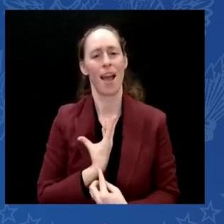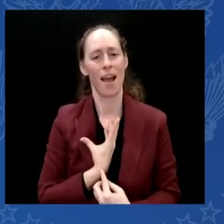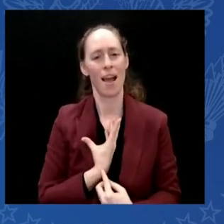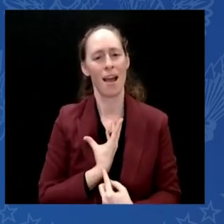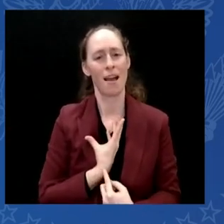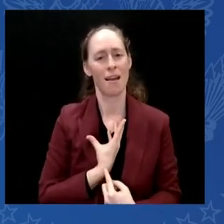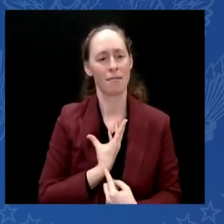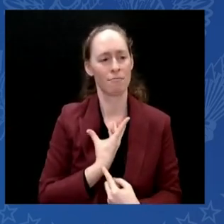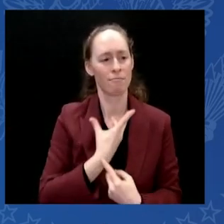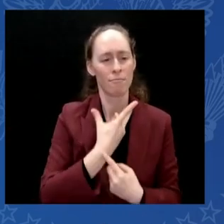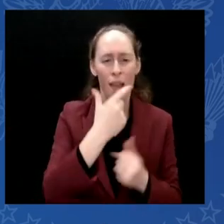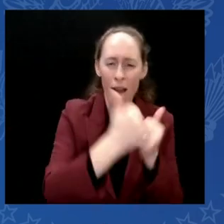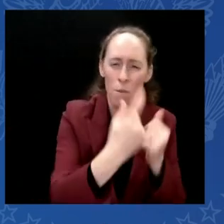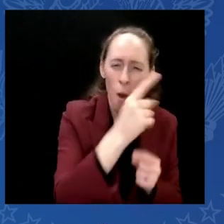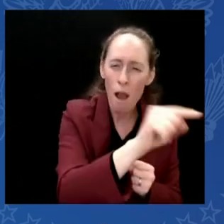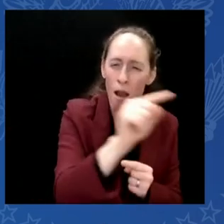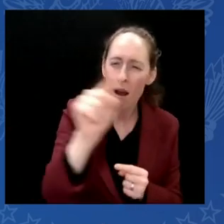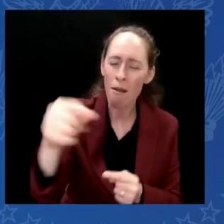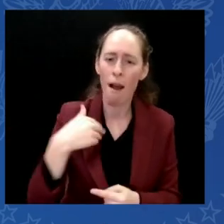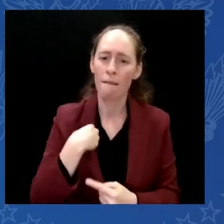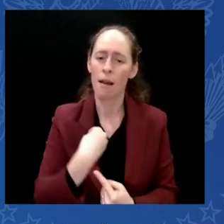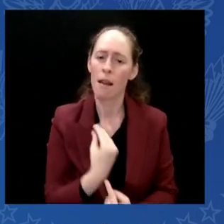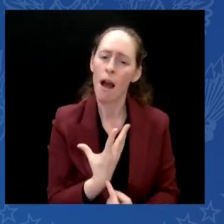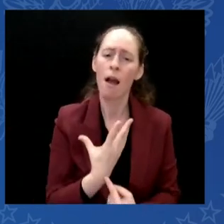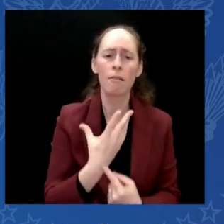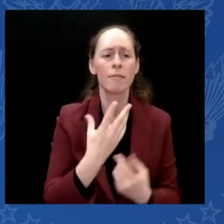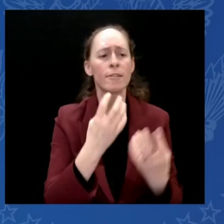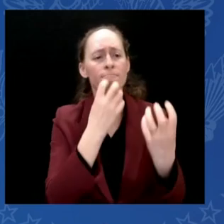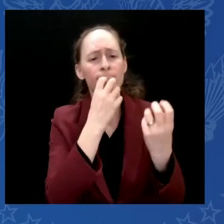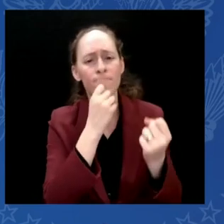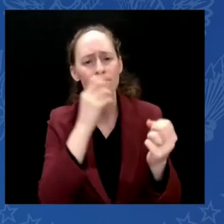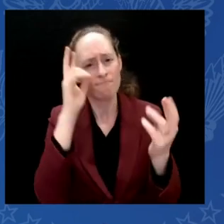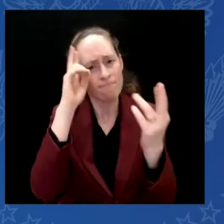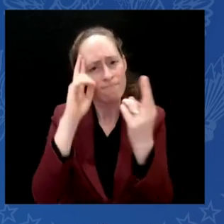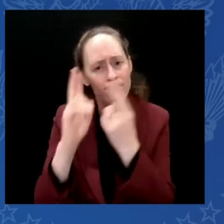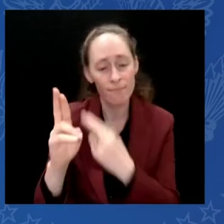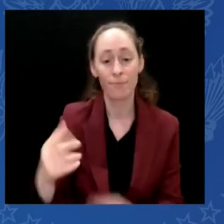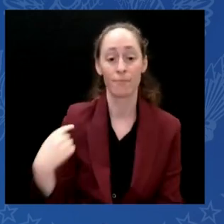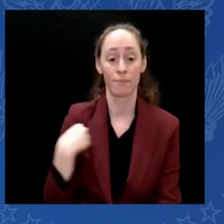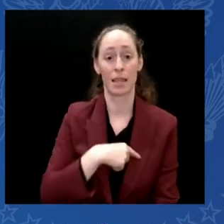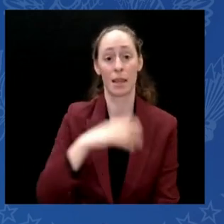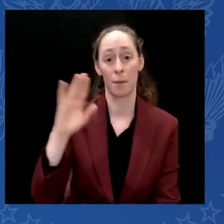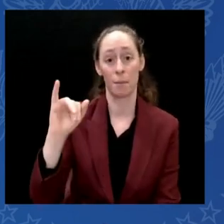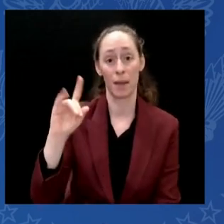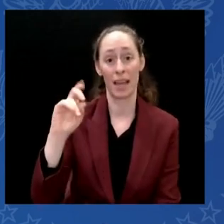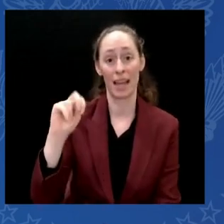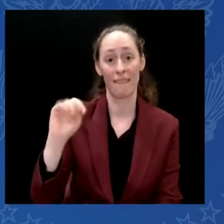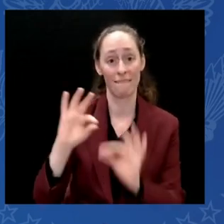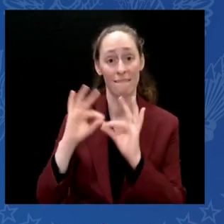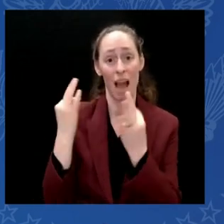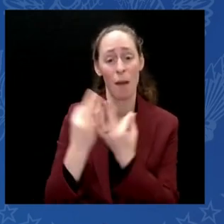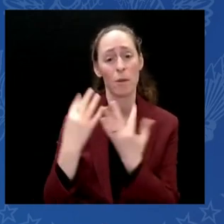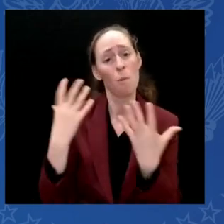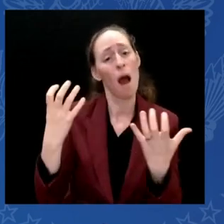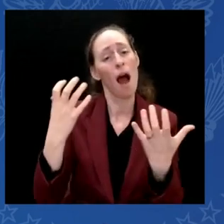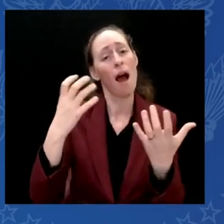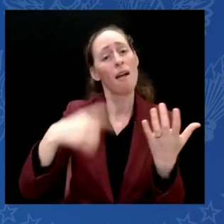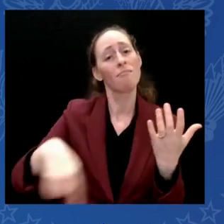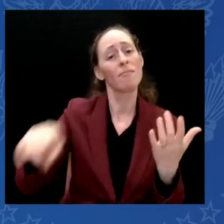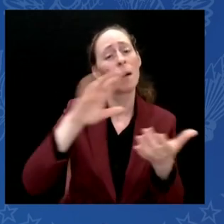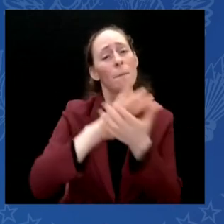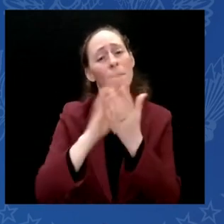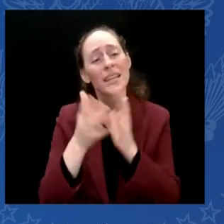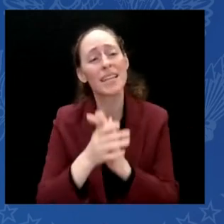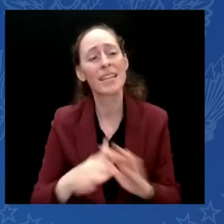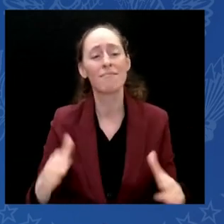family peace, joy, health and happiness. Merry Christmas, happy holidays, and